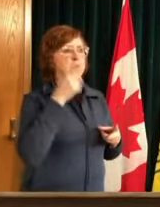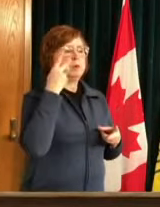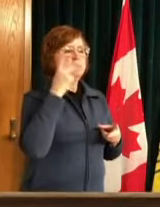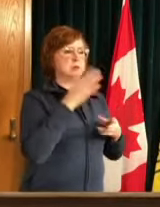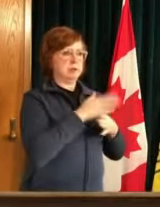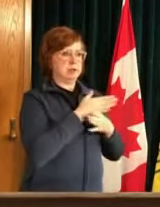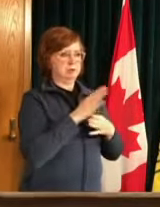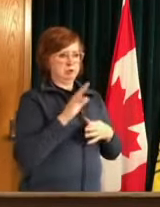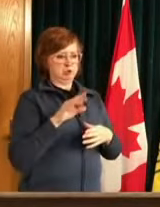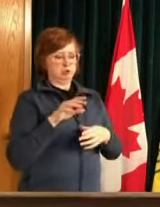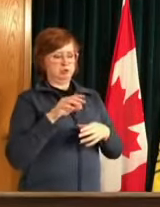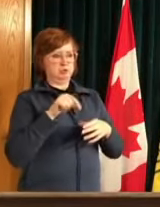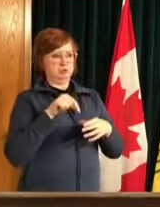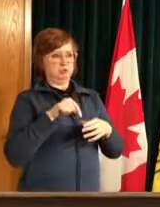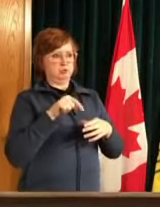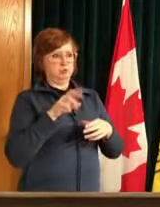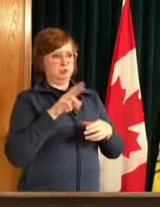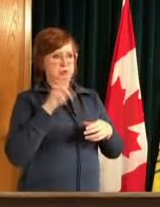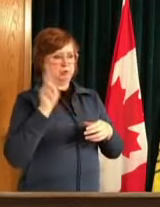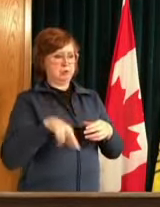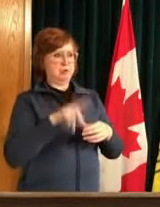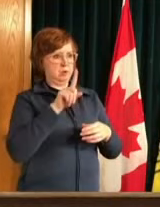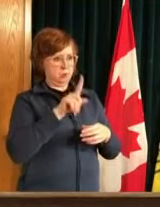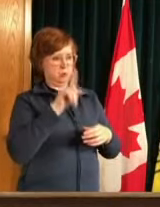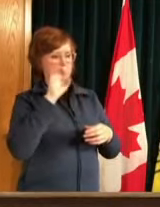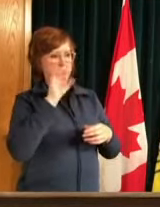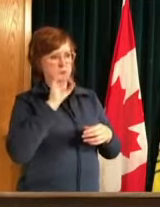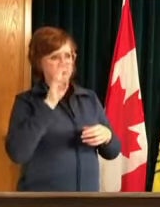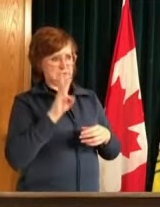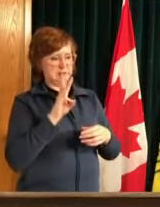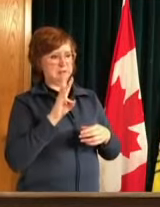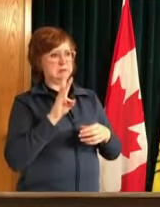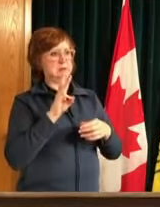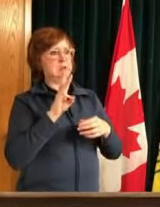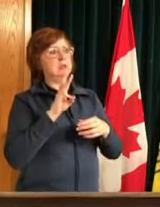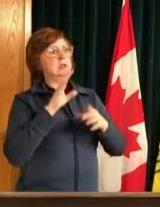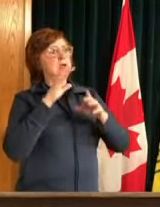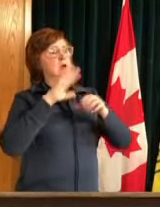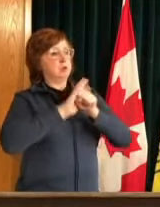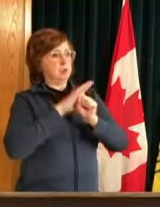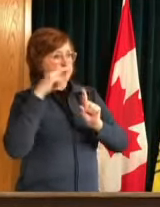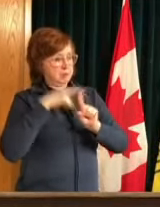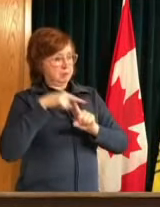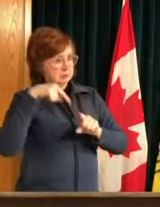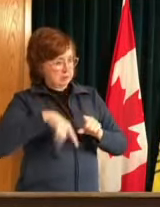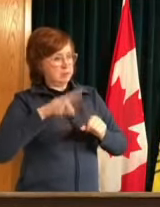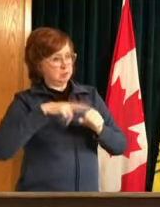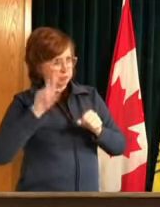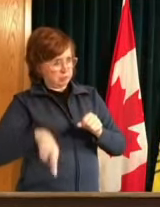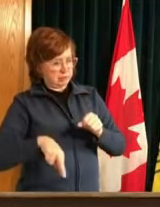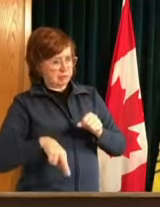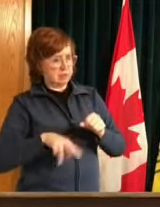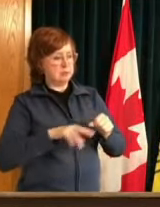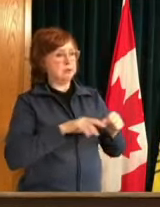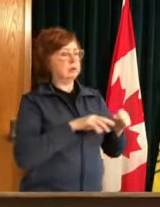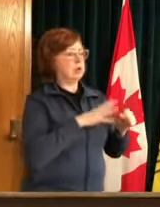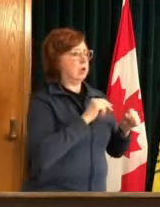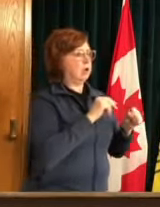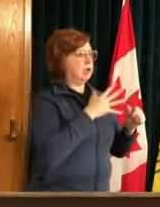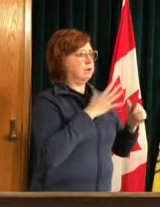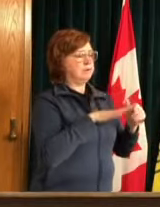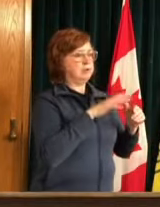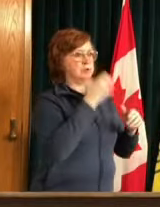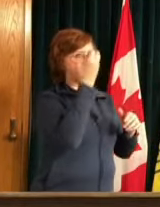virginia today and record icus across the province um how concerned or how much do you share the concern